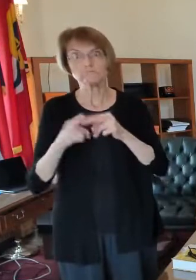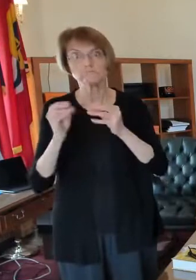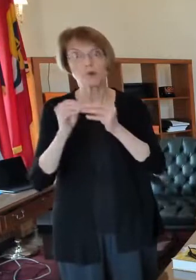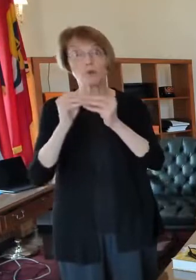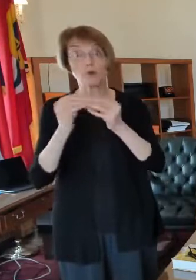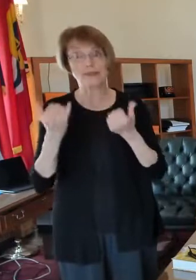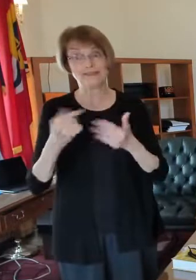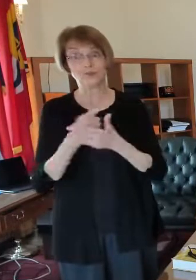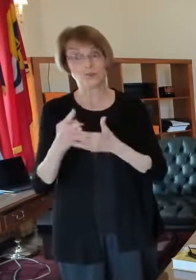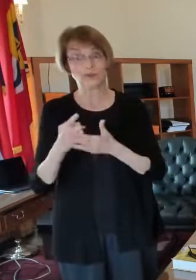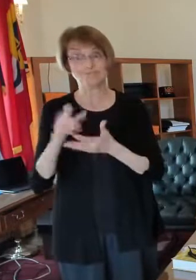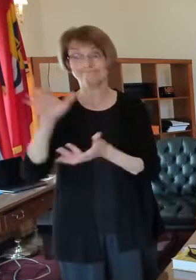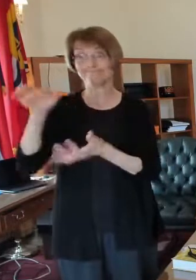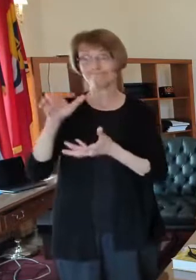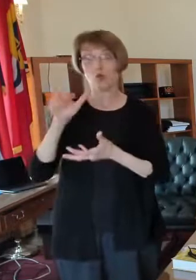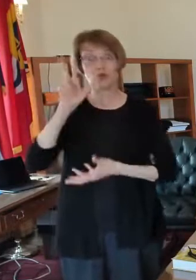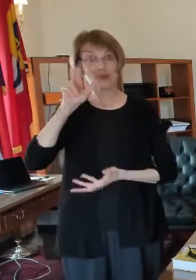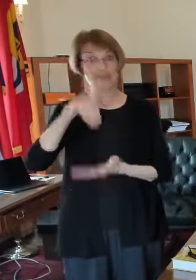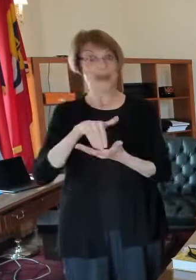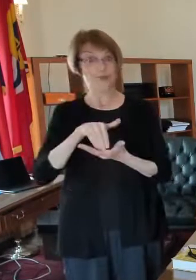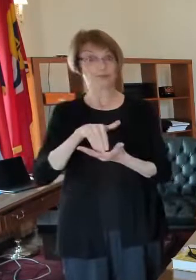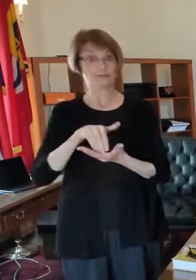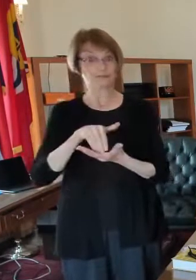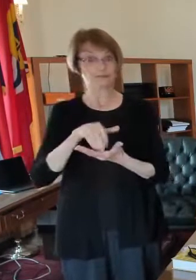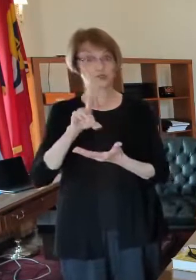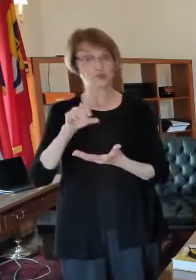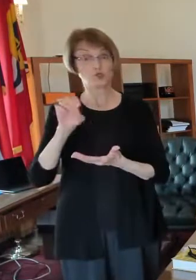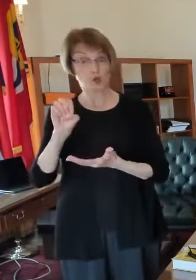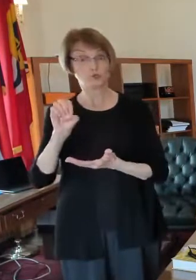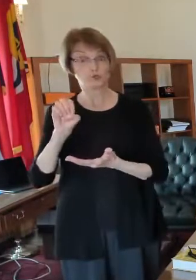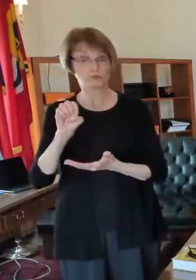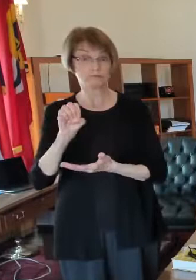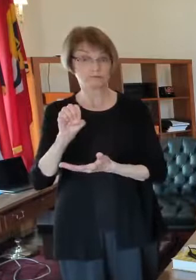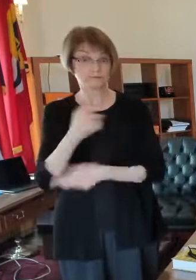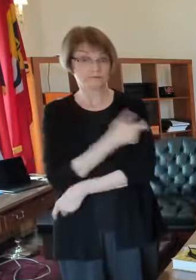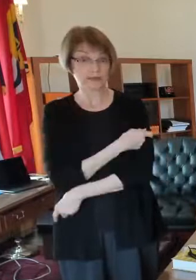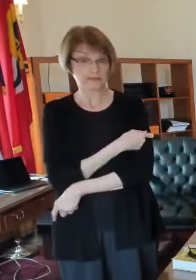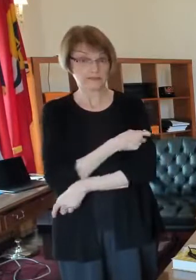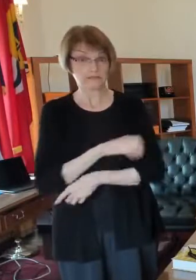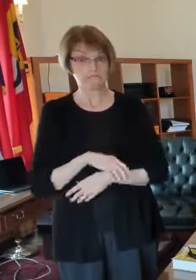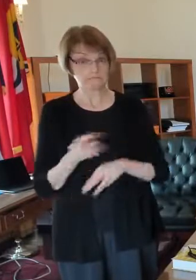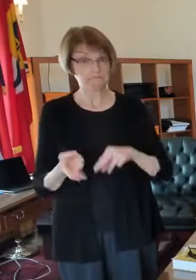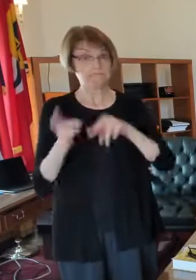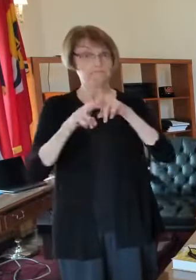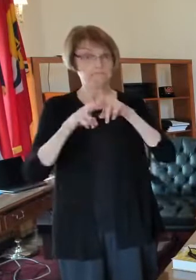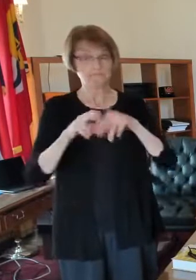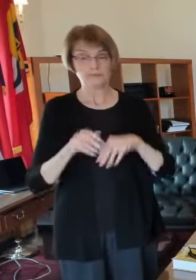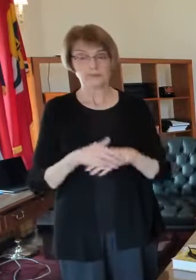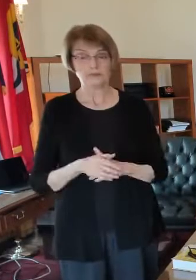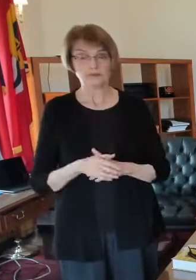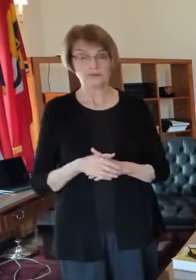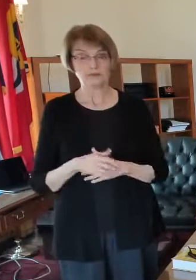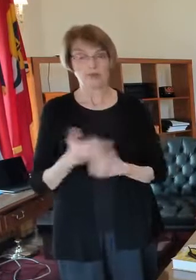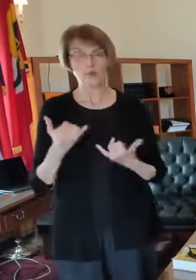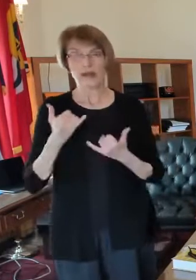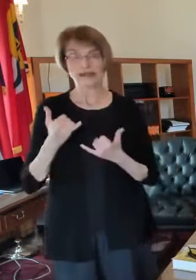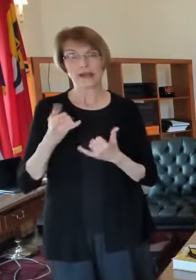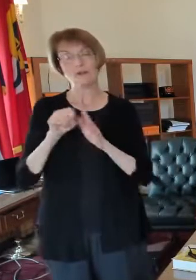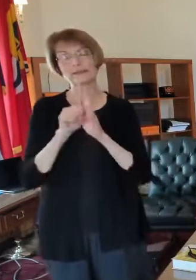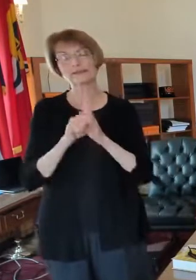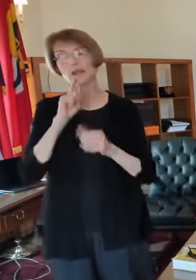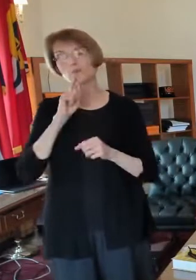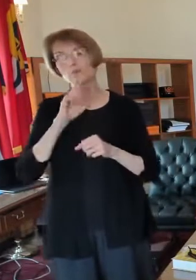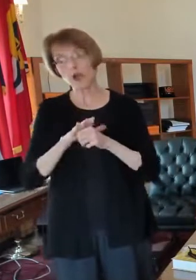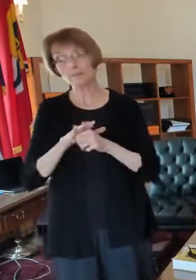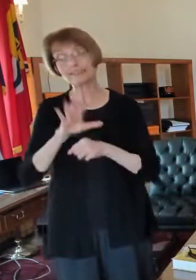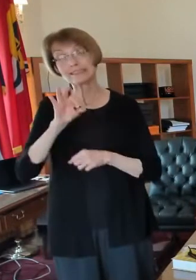um units of vaccination and so that's that's up we are only promised right now 900